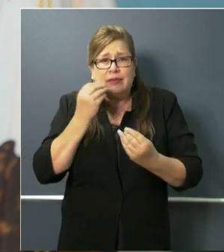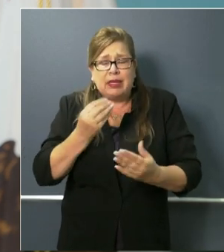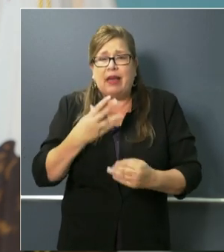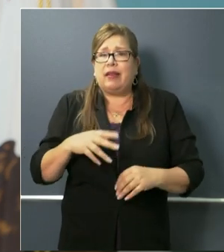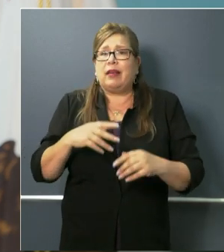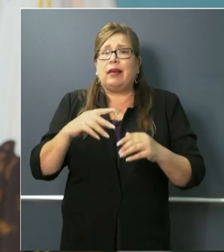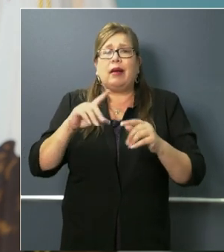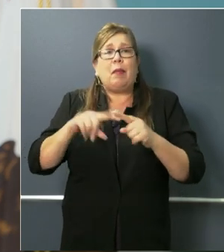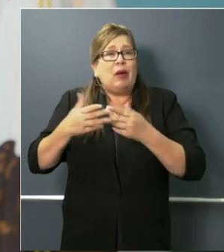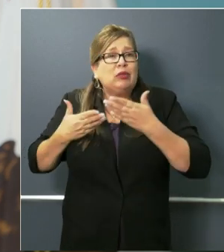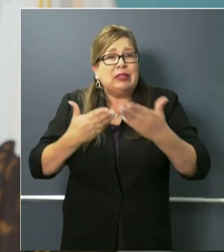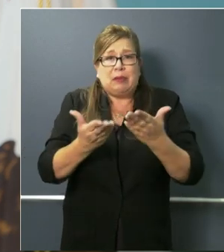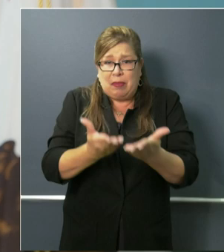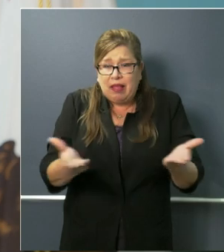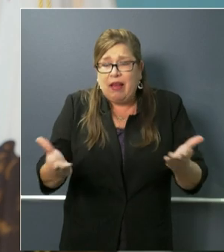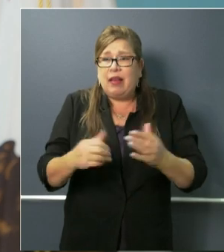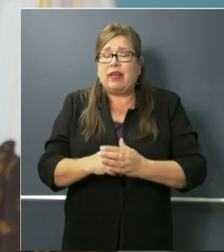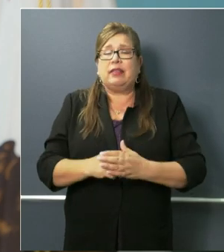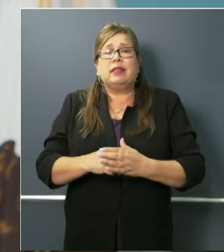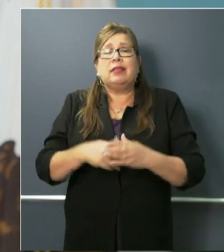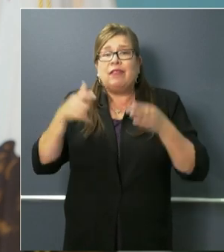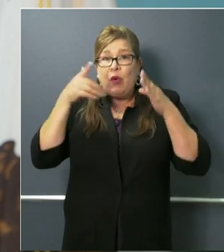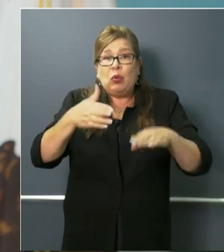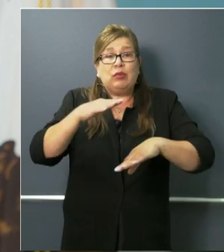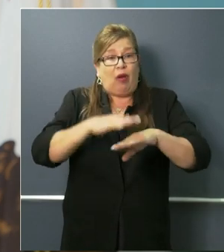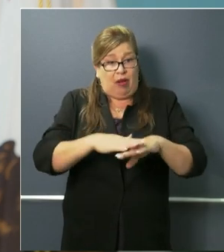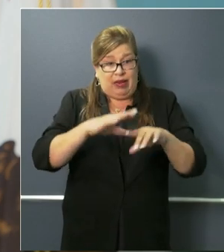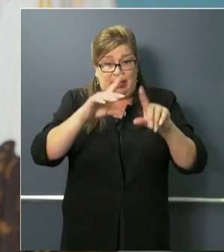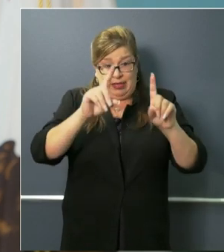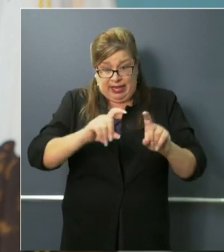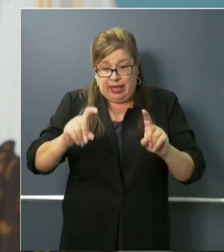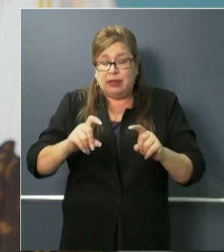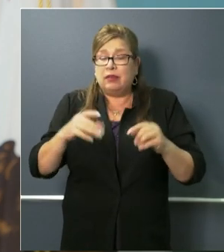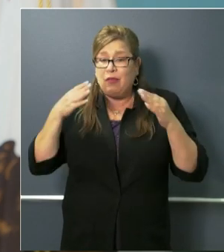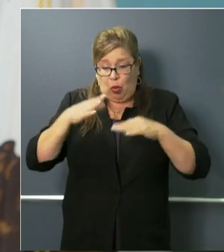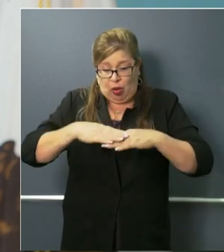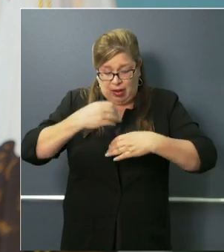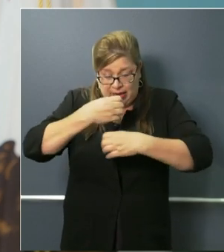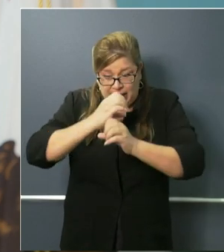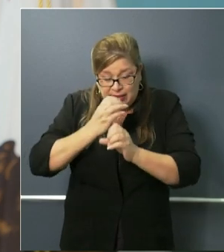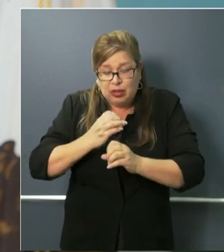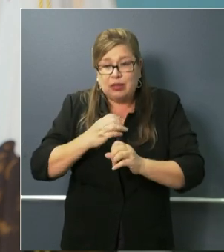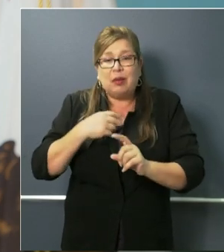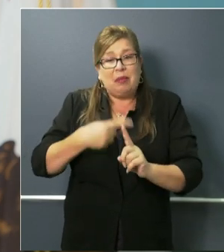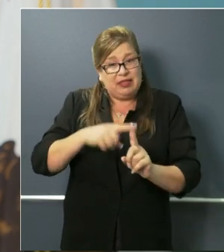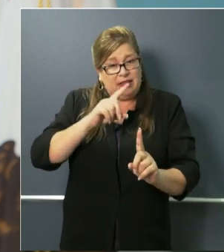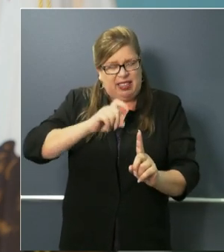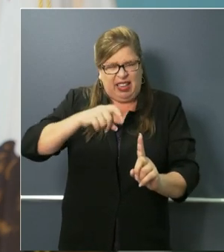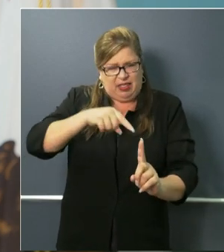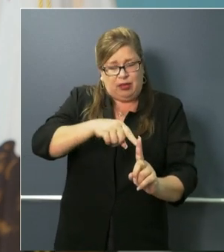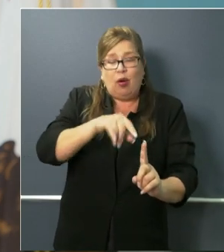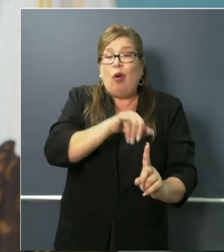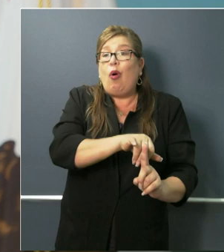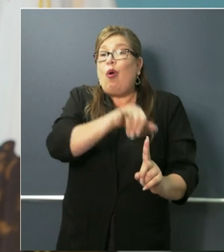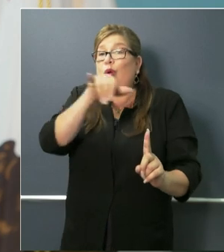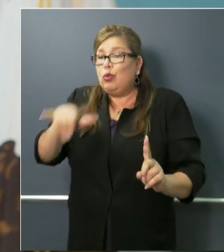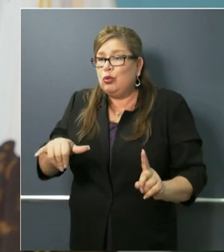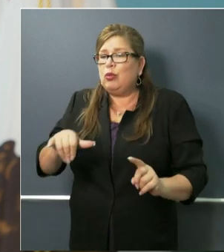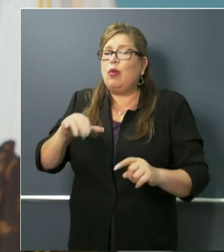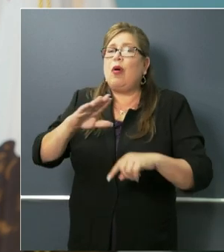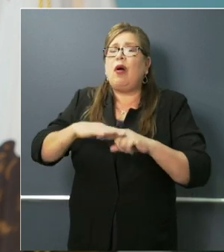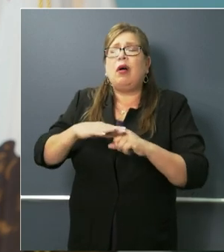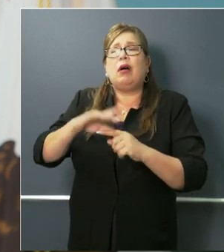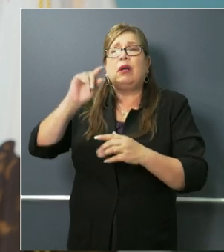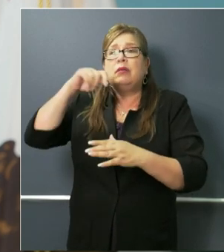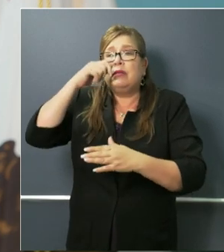issue of testing. Folks not just focusing on diagnostics and the test itself but on testing samples